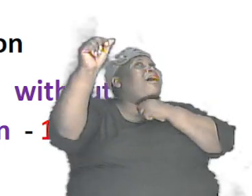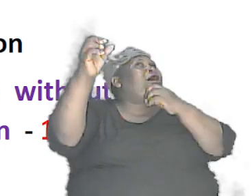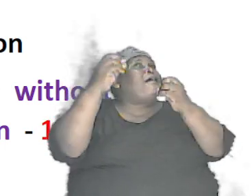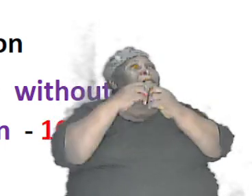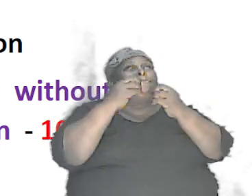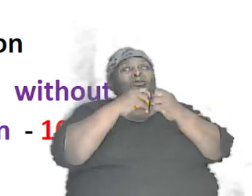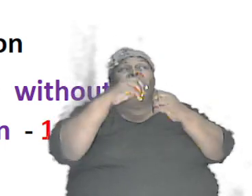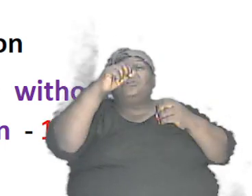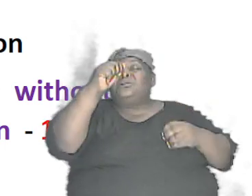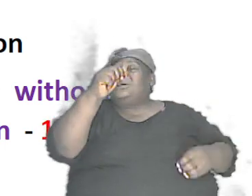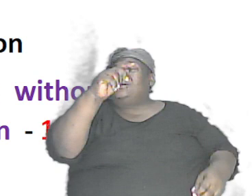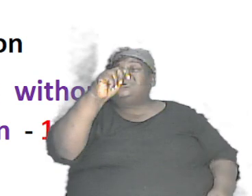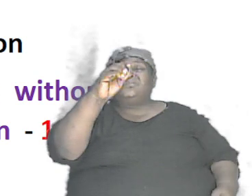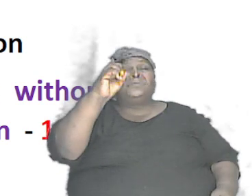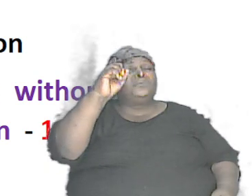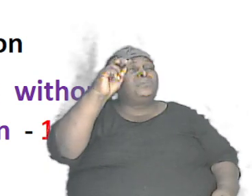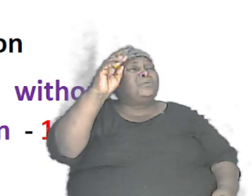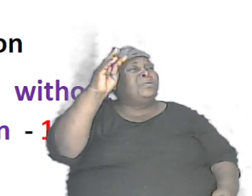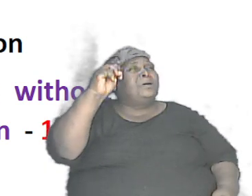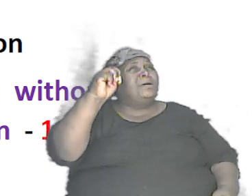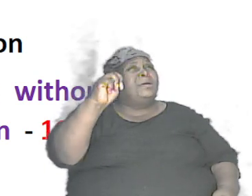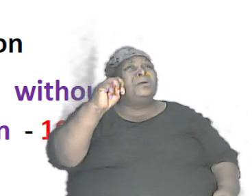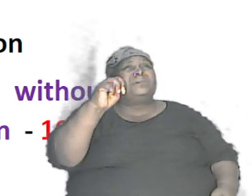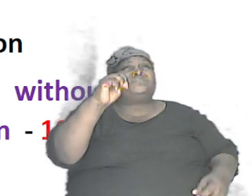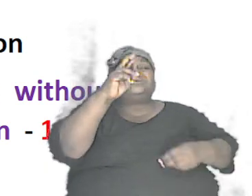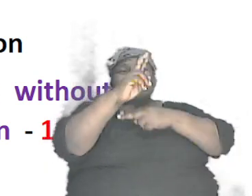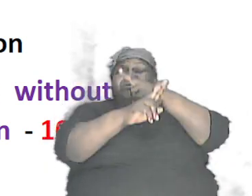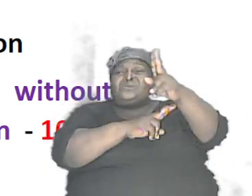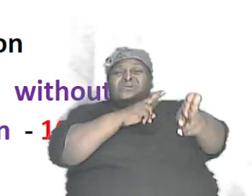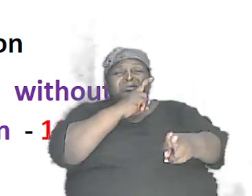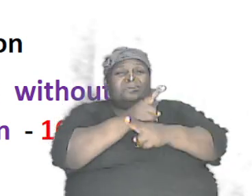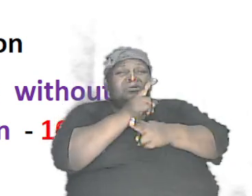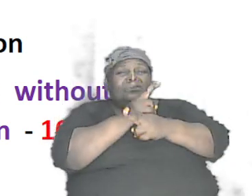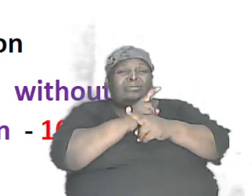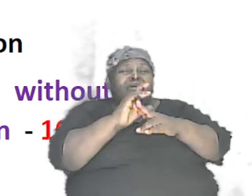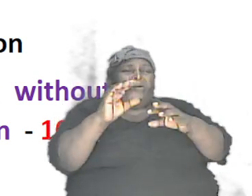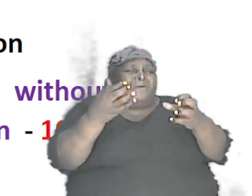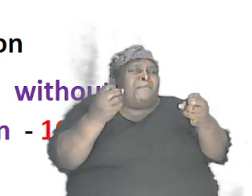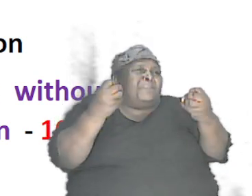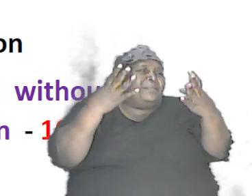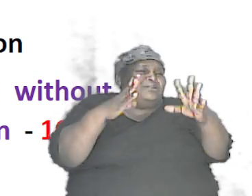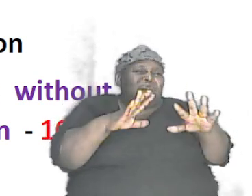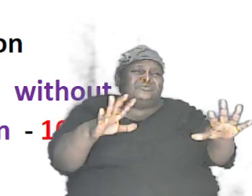it is mind in other words you know how many children